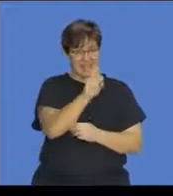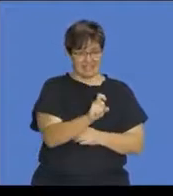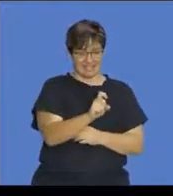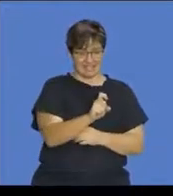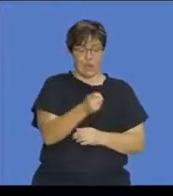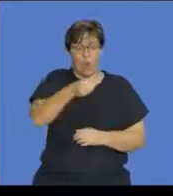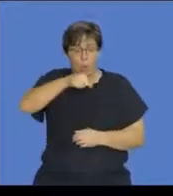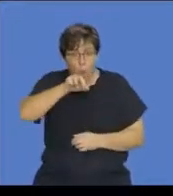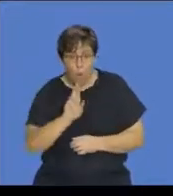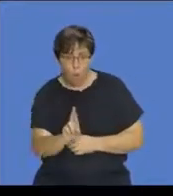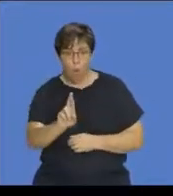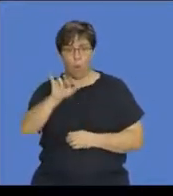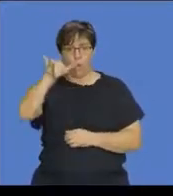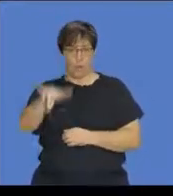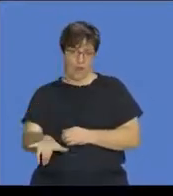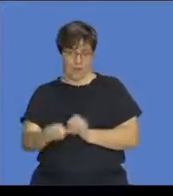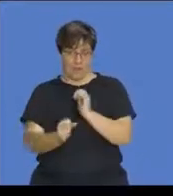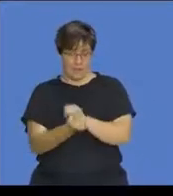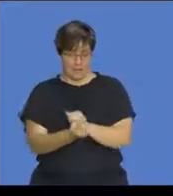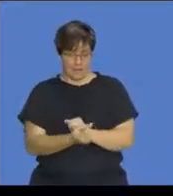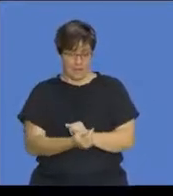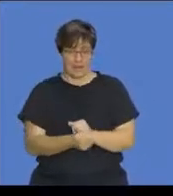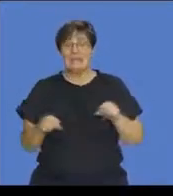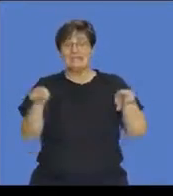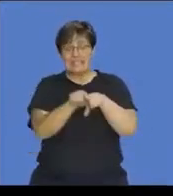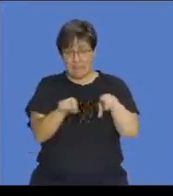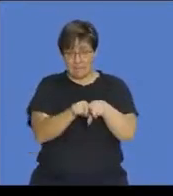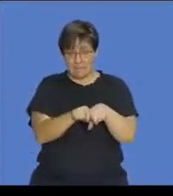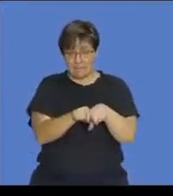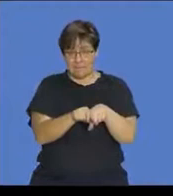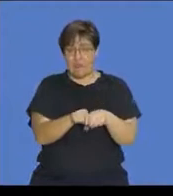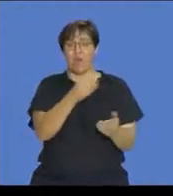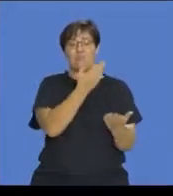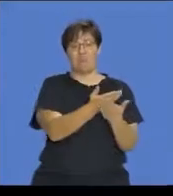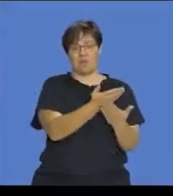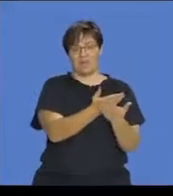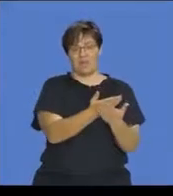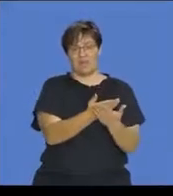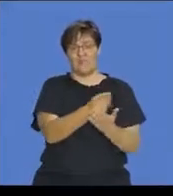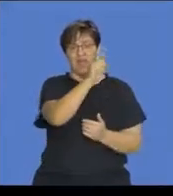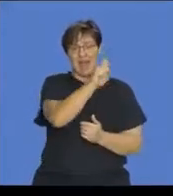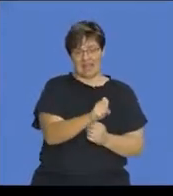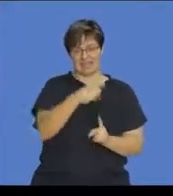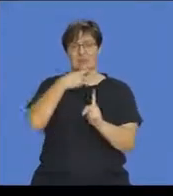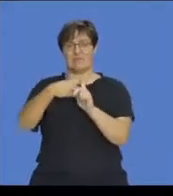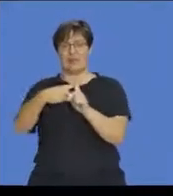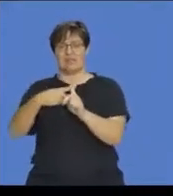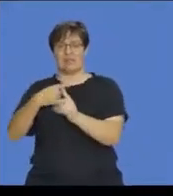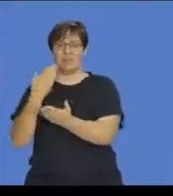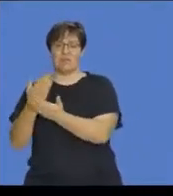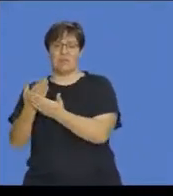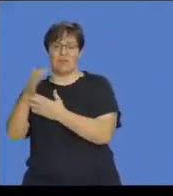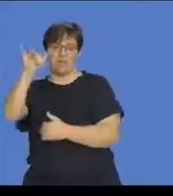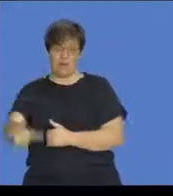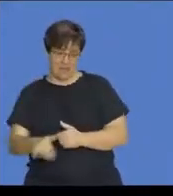or Y happening is equal to the probability of X plus the probability